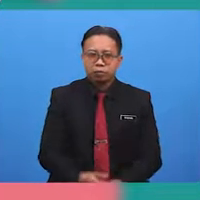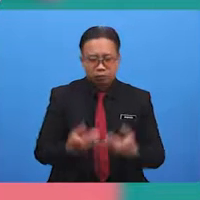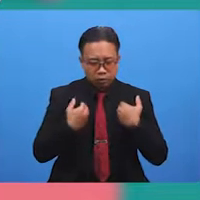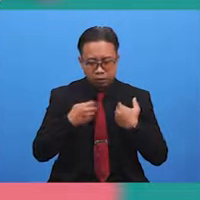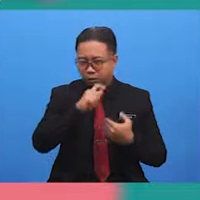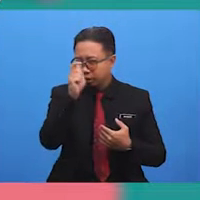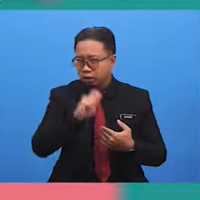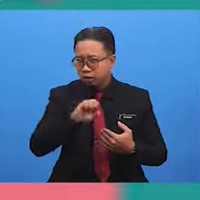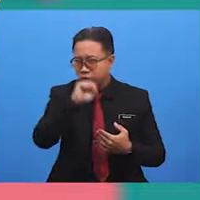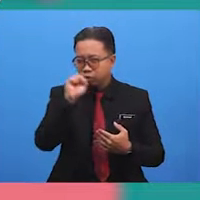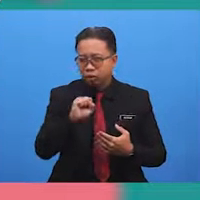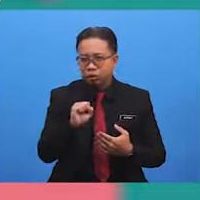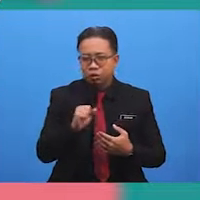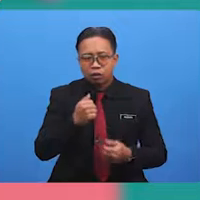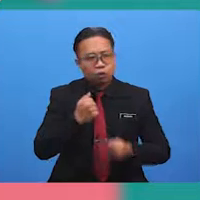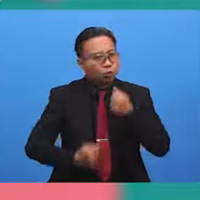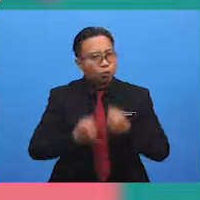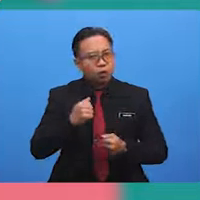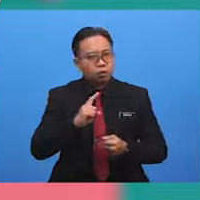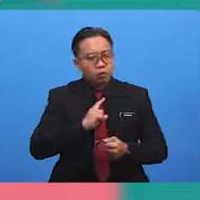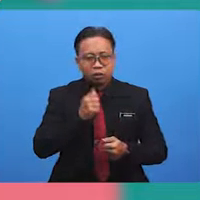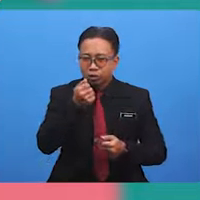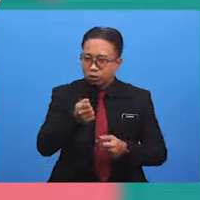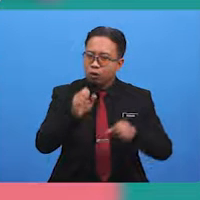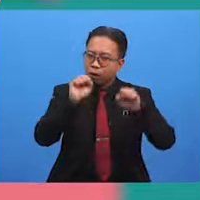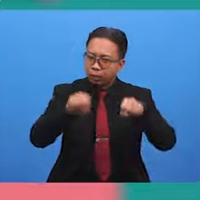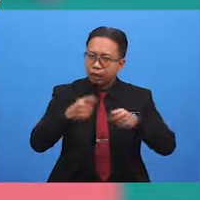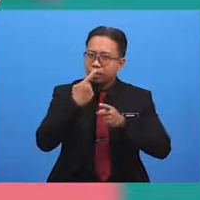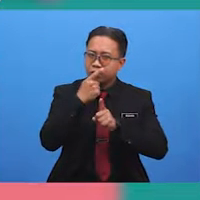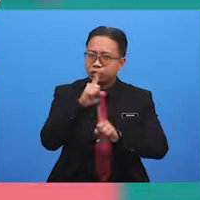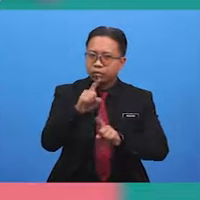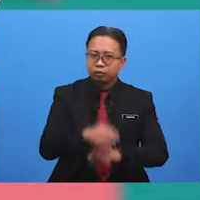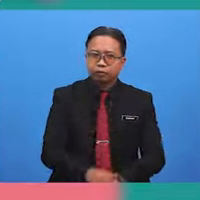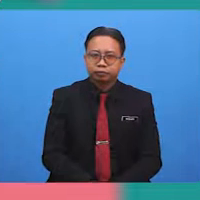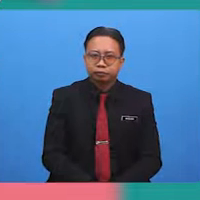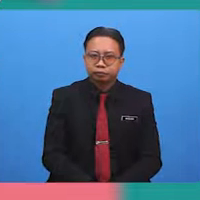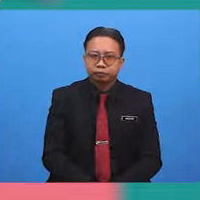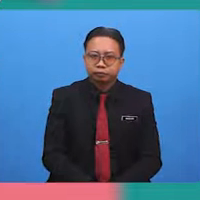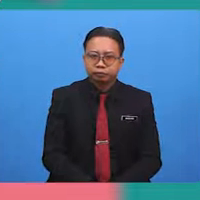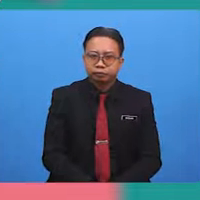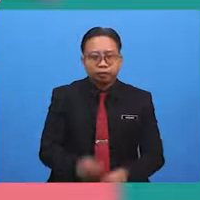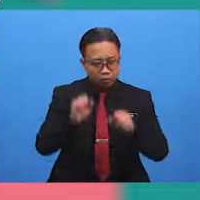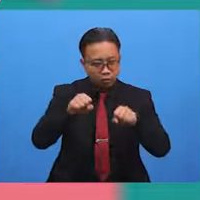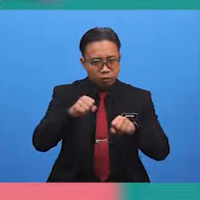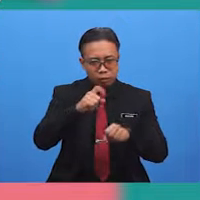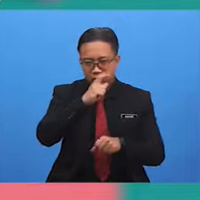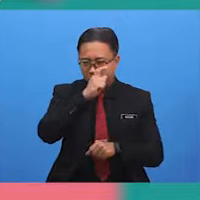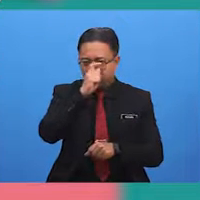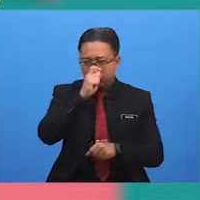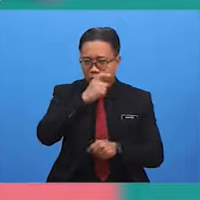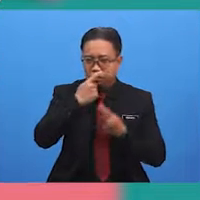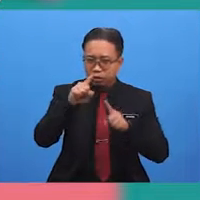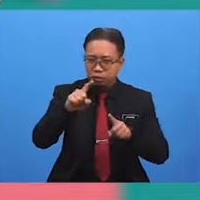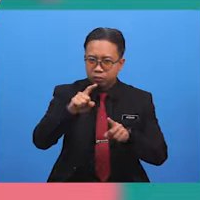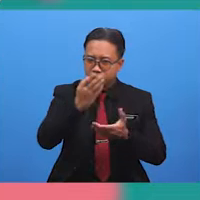questions which I think only you can answer. Would you be alright to answer some of their